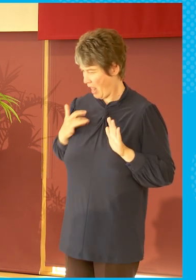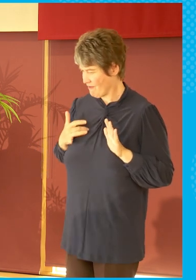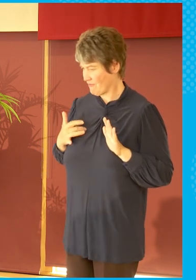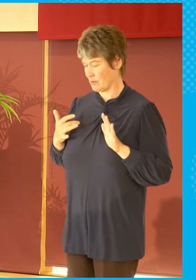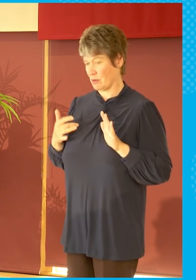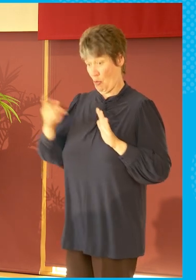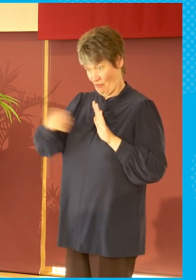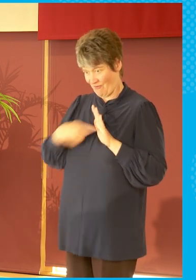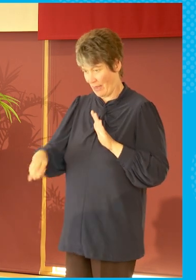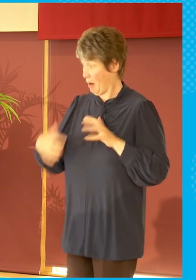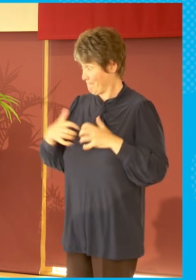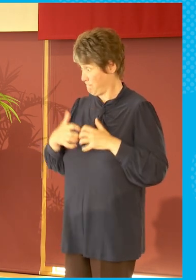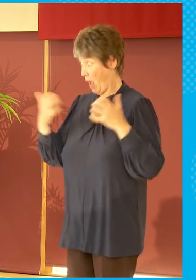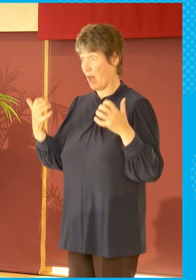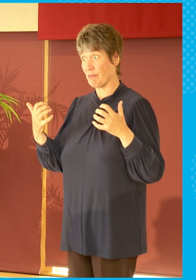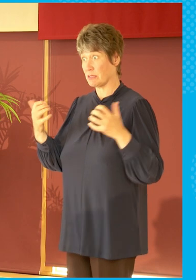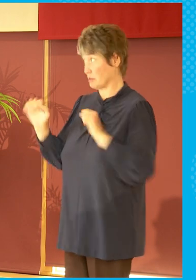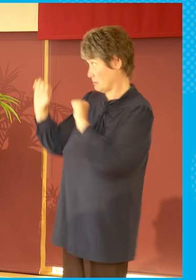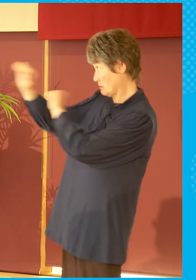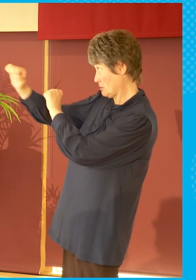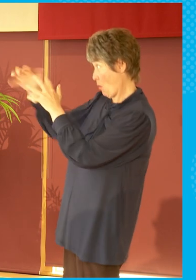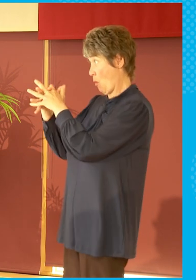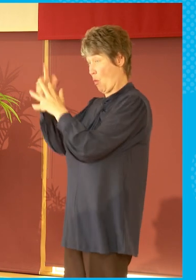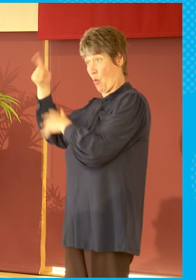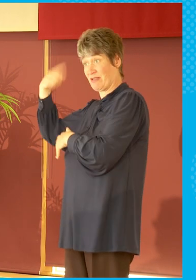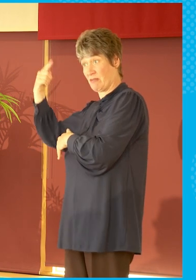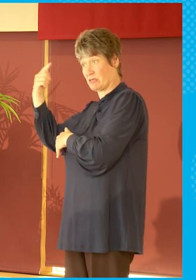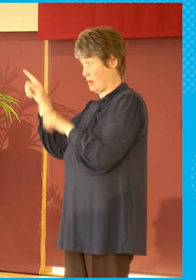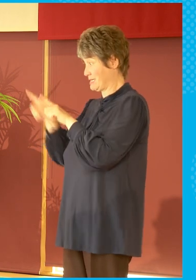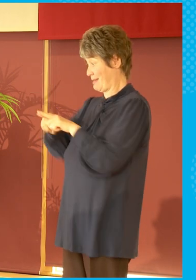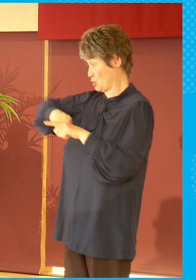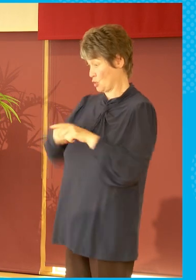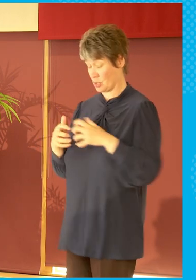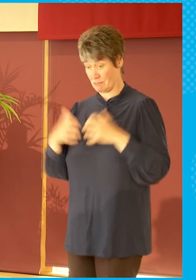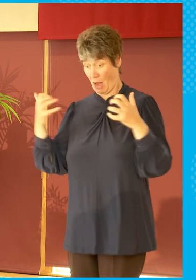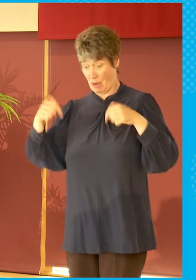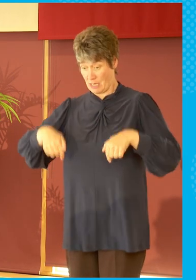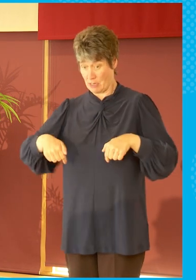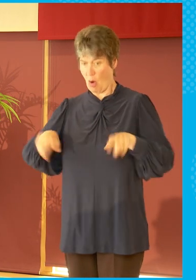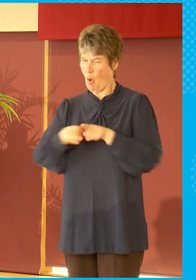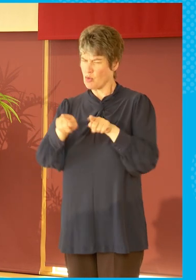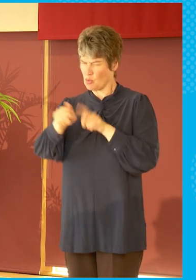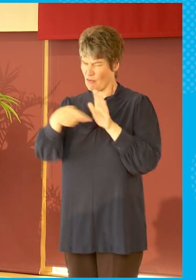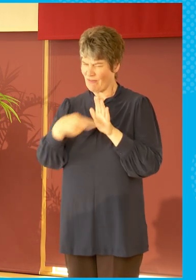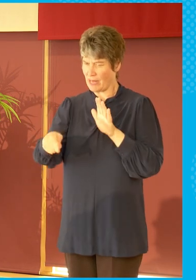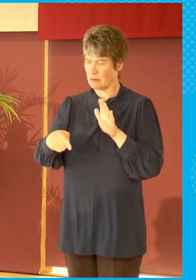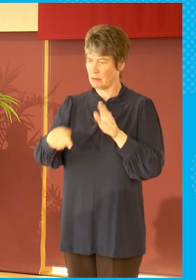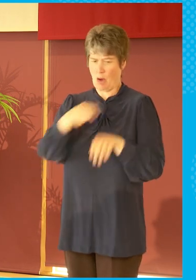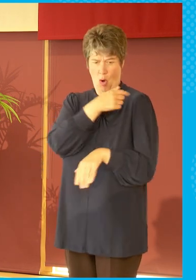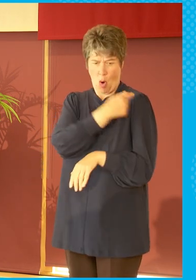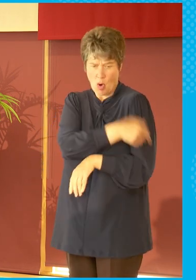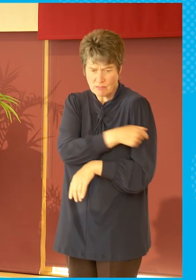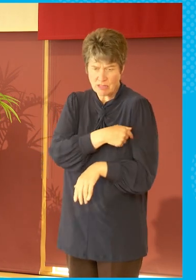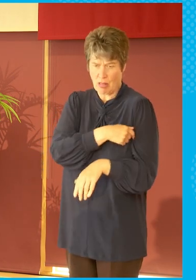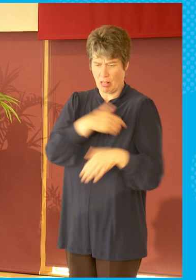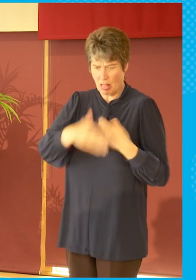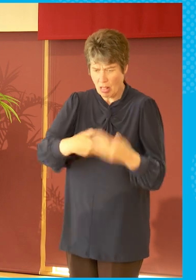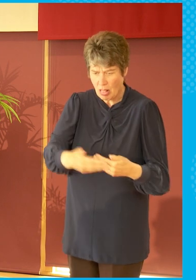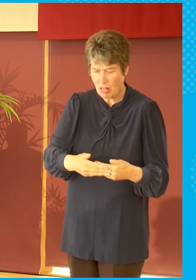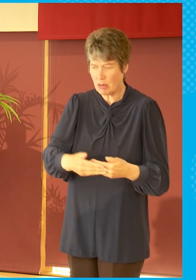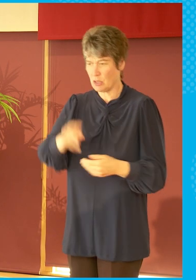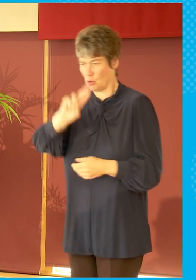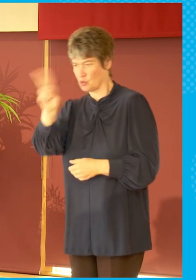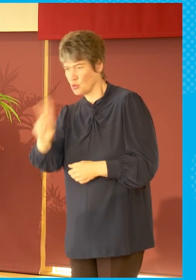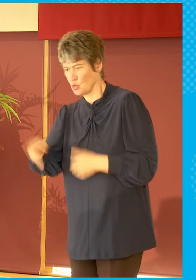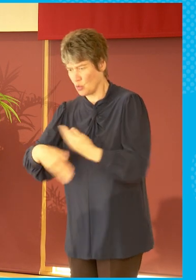Parliament. Parliament's at Westminster. It reflects what's going on in our hospitals, in our schools. It's holding people to account. It's